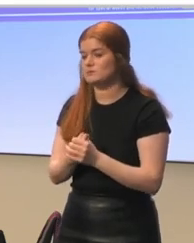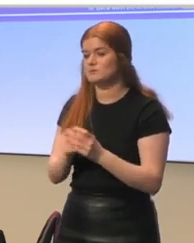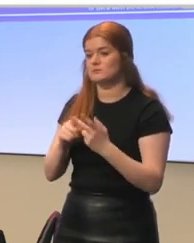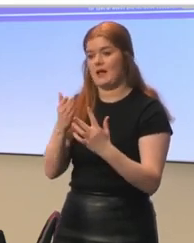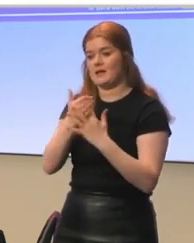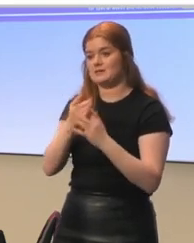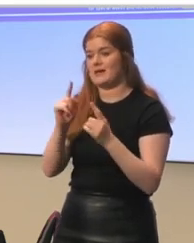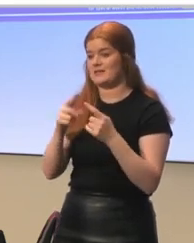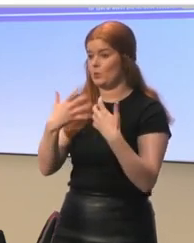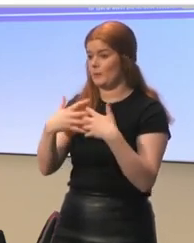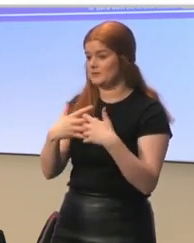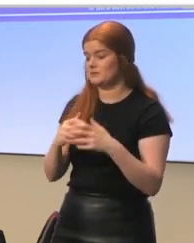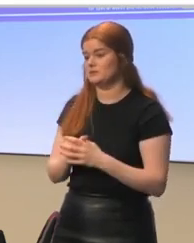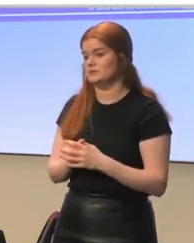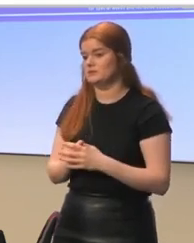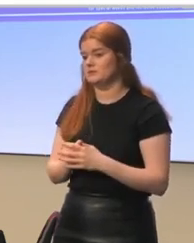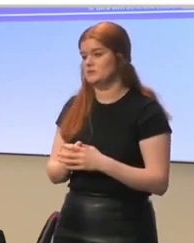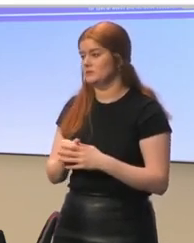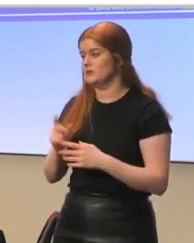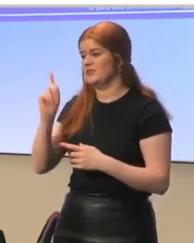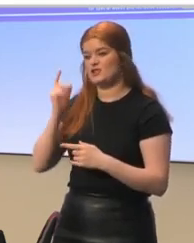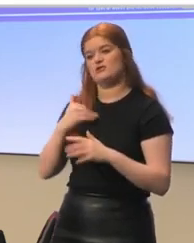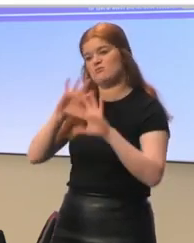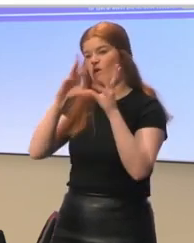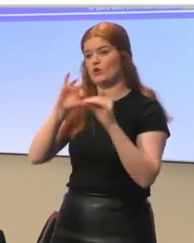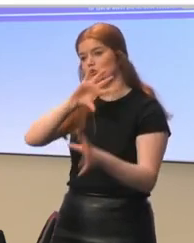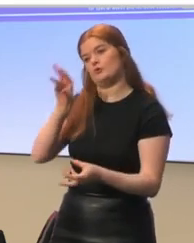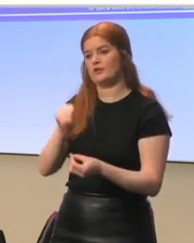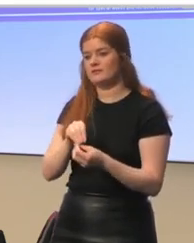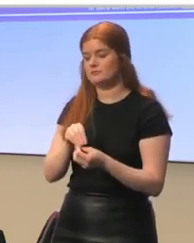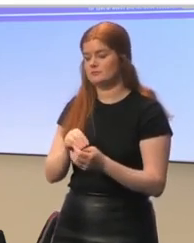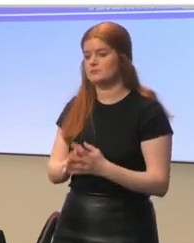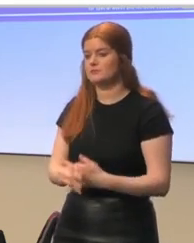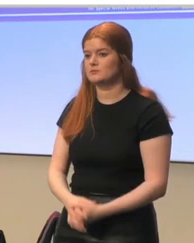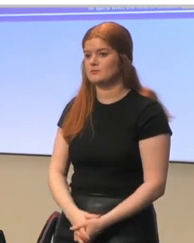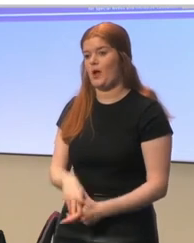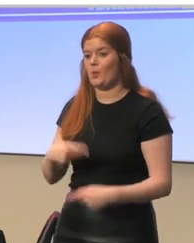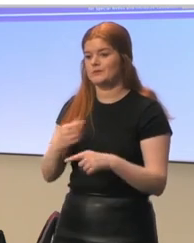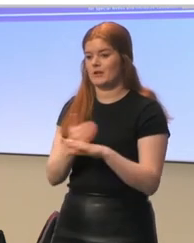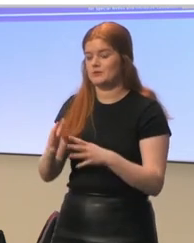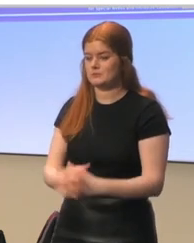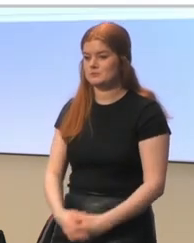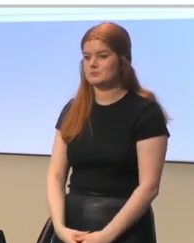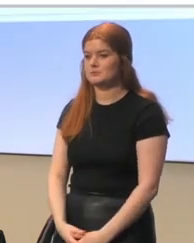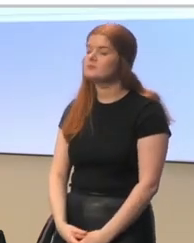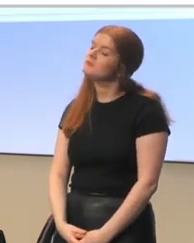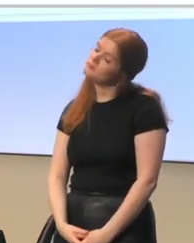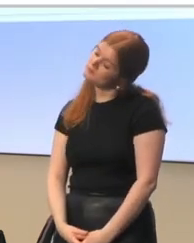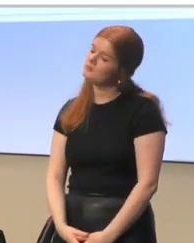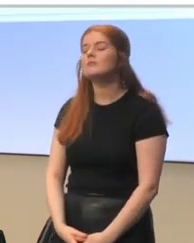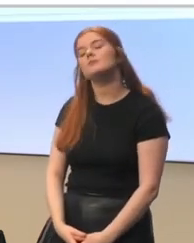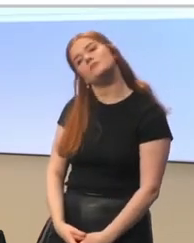equipment. And this is just the overall summary, always, that I started with. So, coming